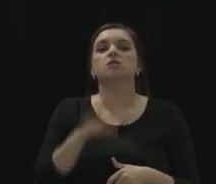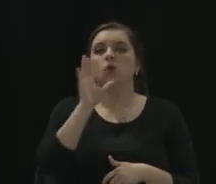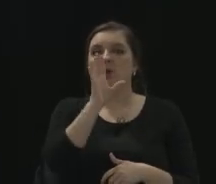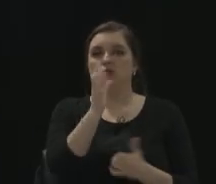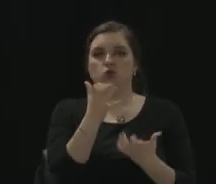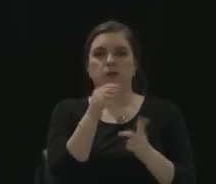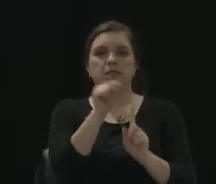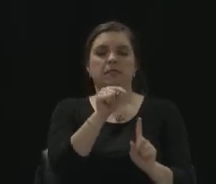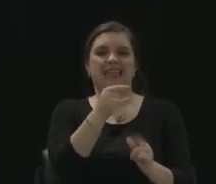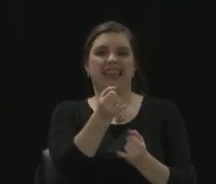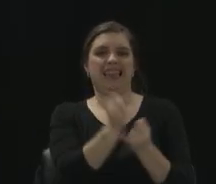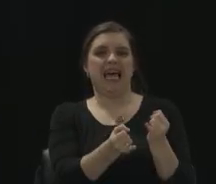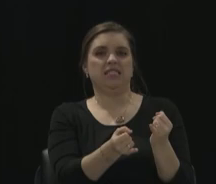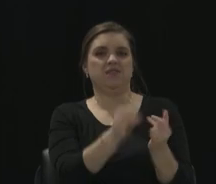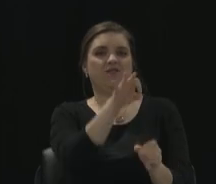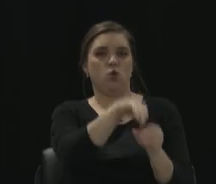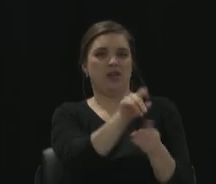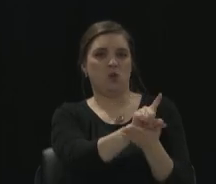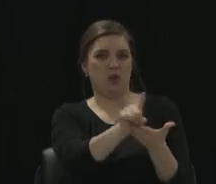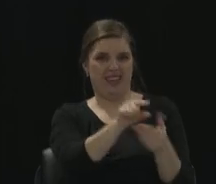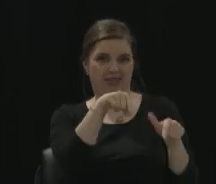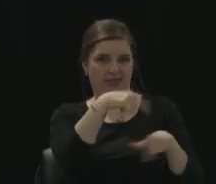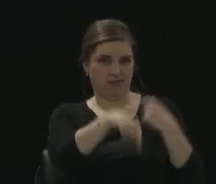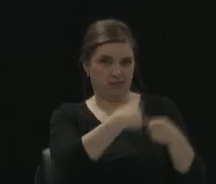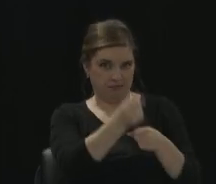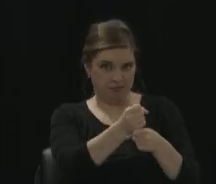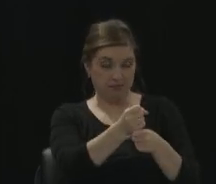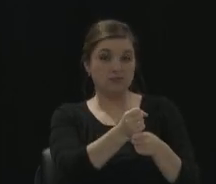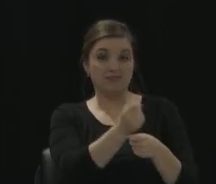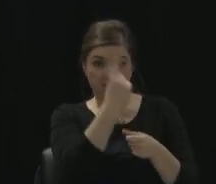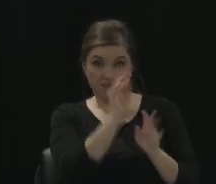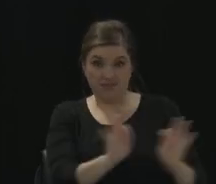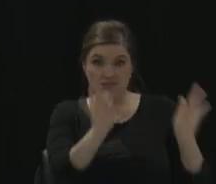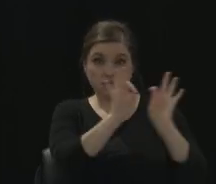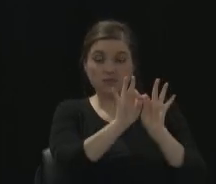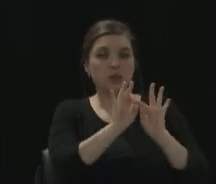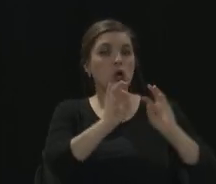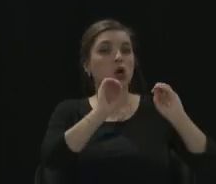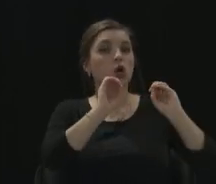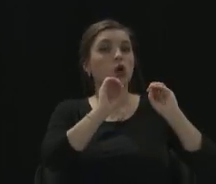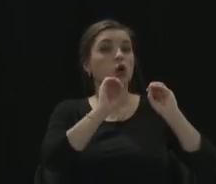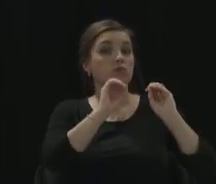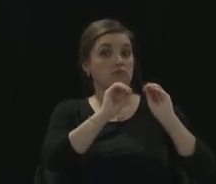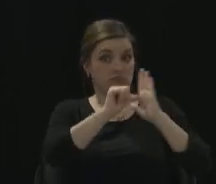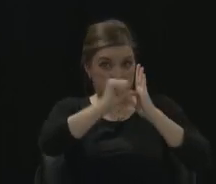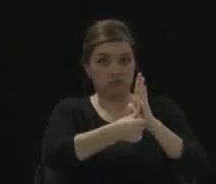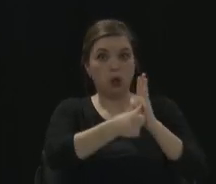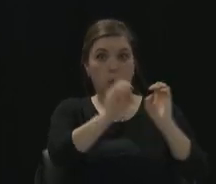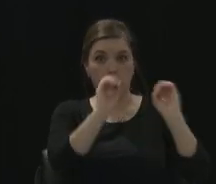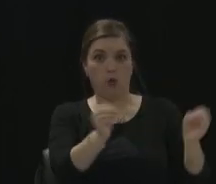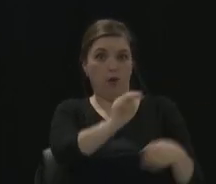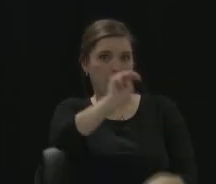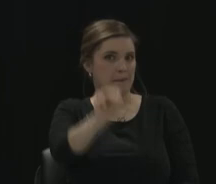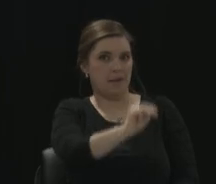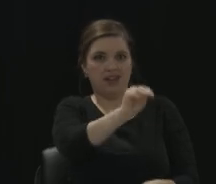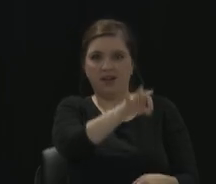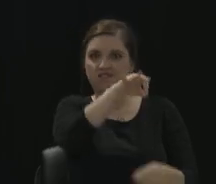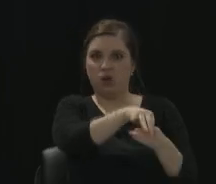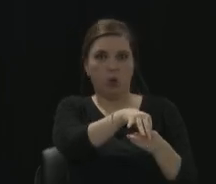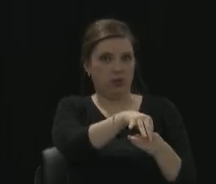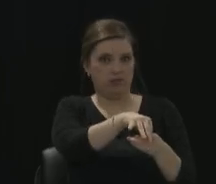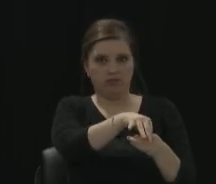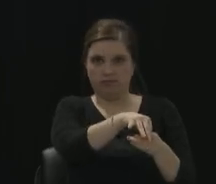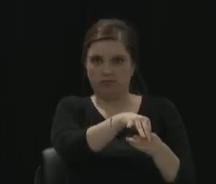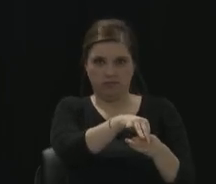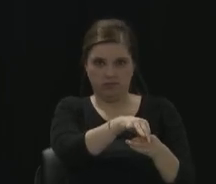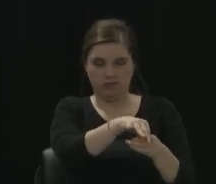because the important thing is we do not have Monday voting. There is no Monday voting this year. And so